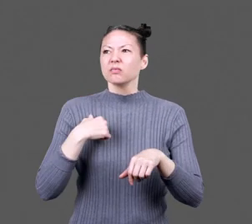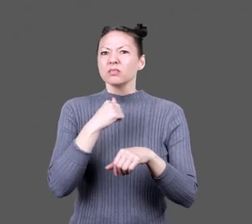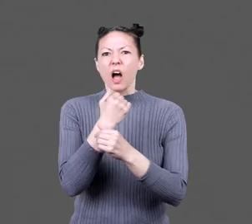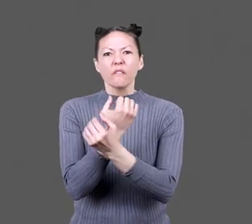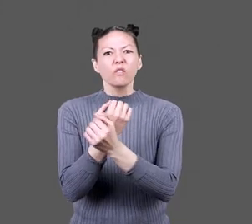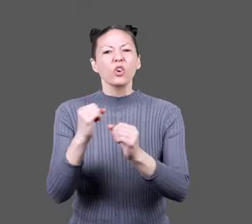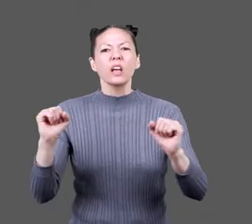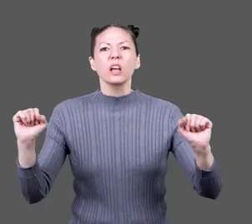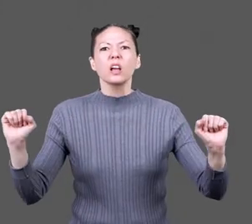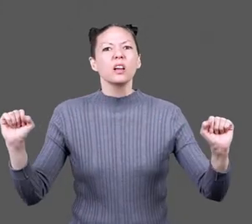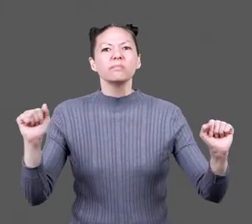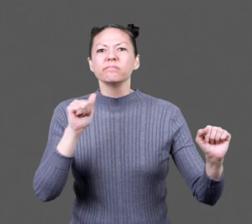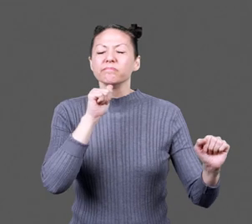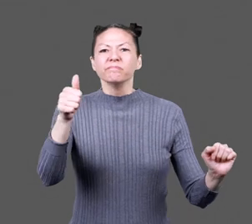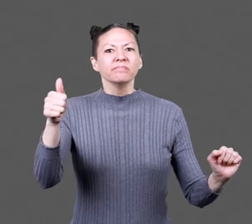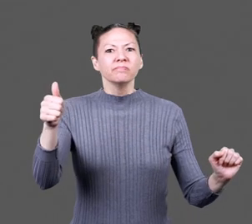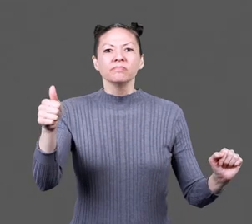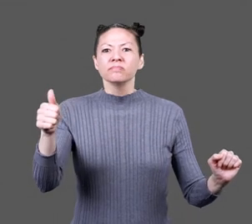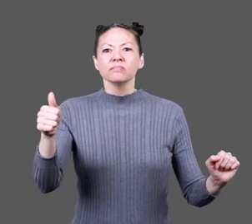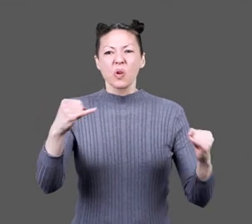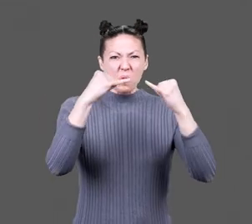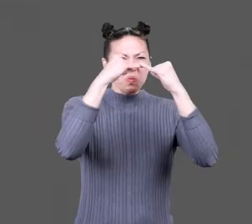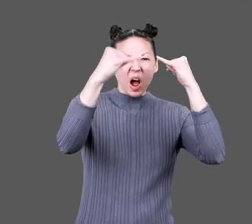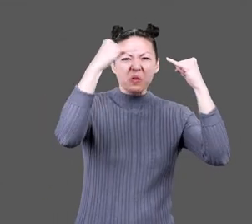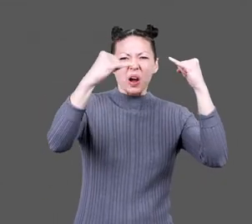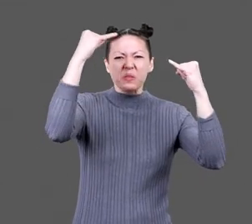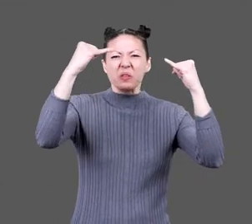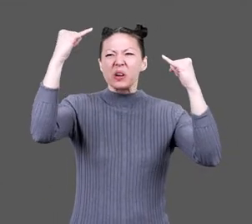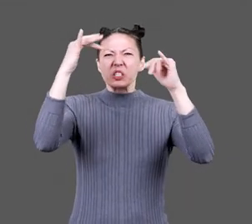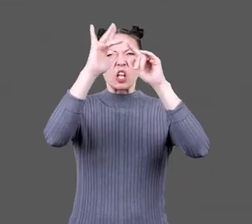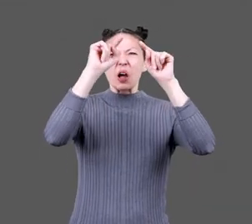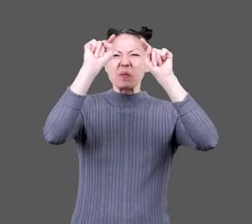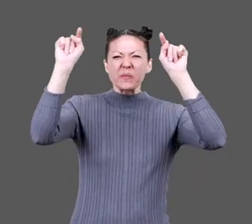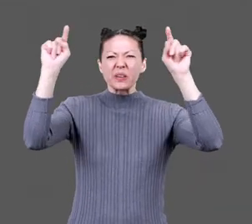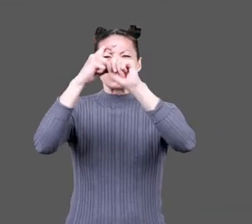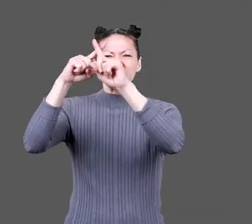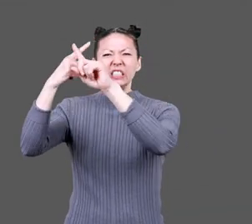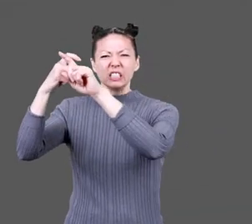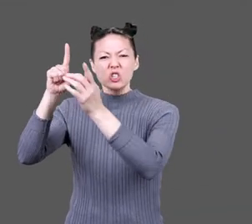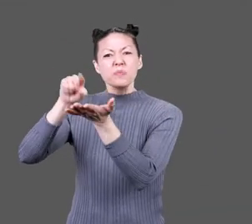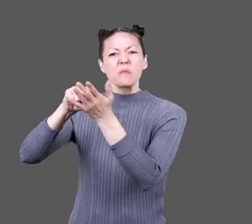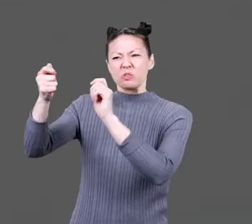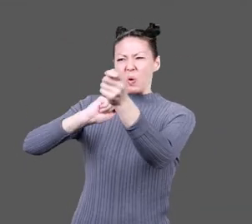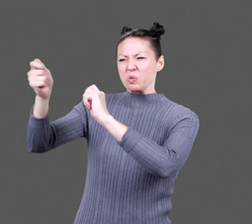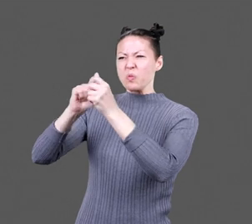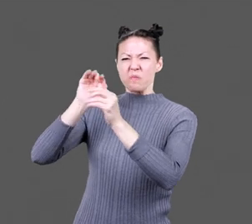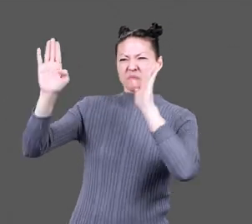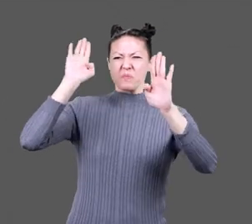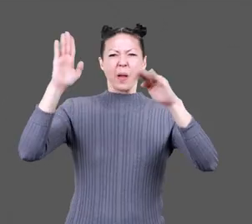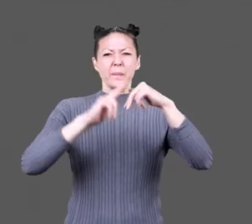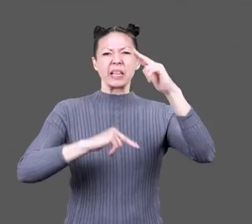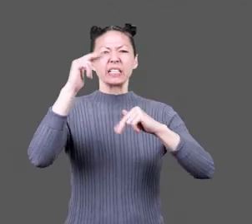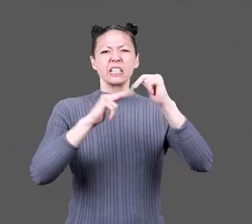We were no longer free. Barbed wire lines the left edge of the page. Snippets of torn newspaper